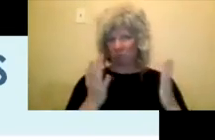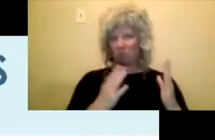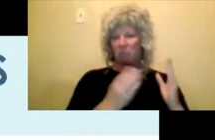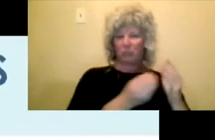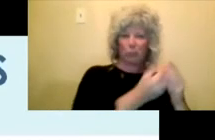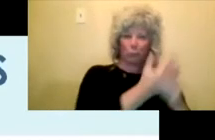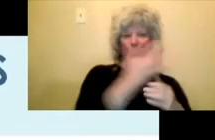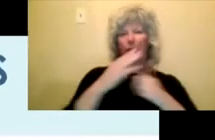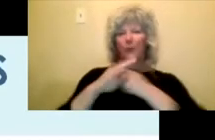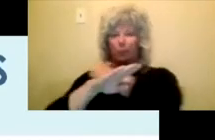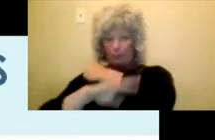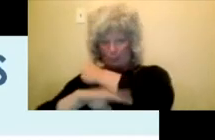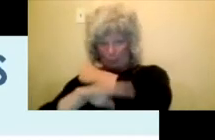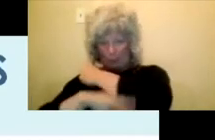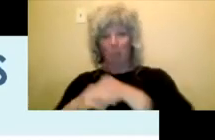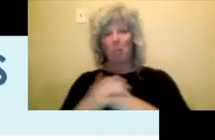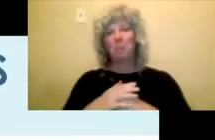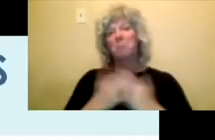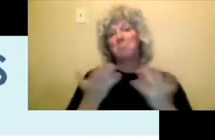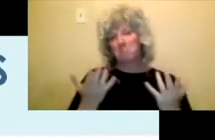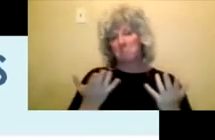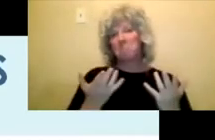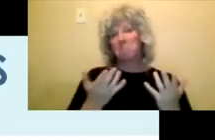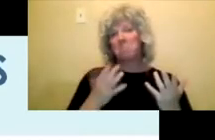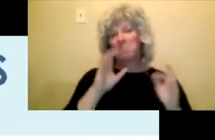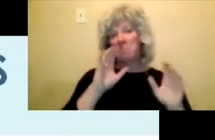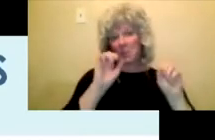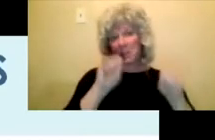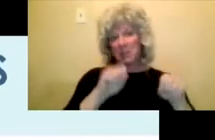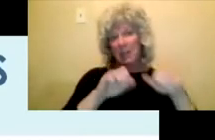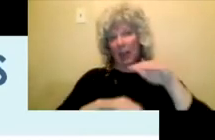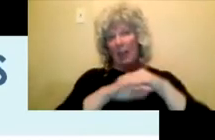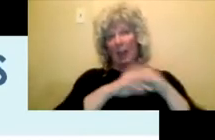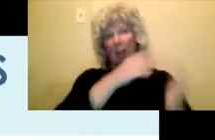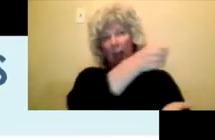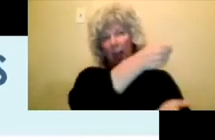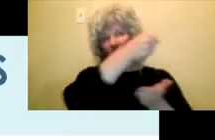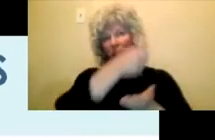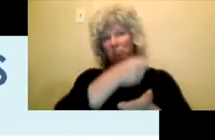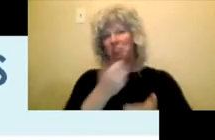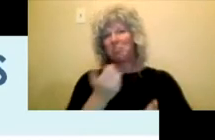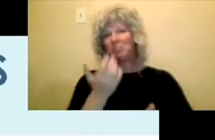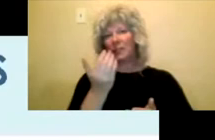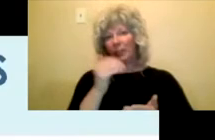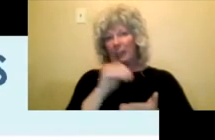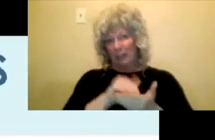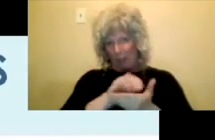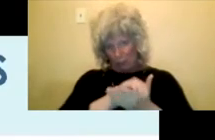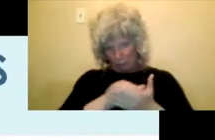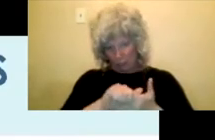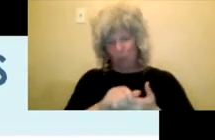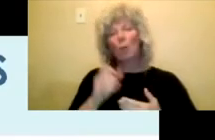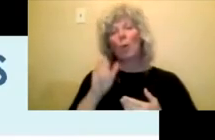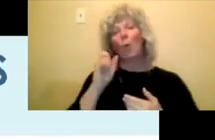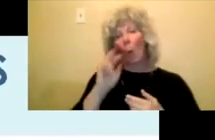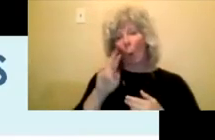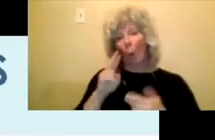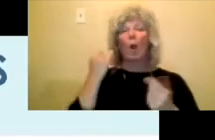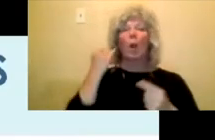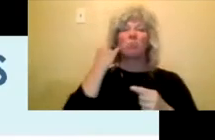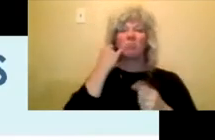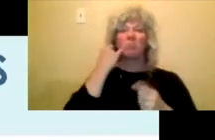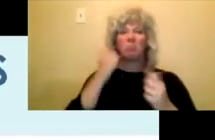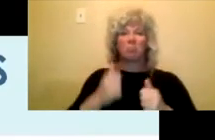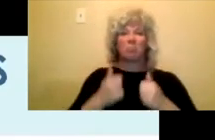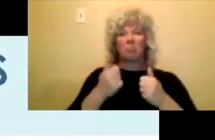and you can receive up to $15,000, um, or if you're Indigenous artists based in the Northern Flying community, you